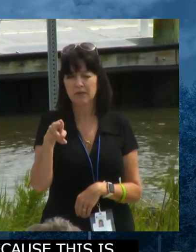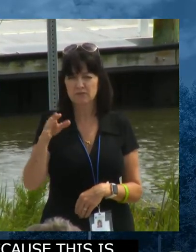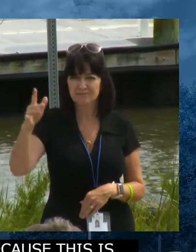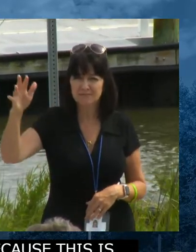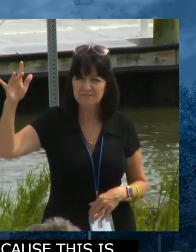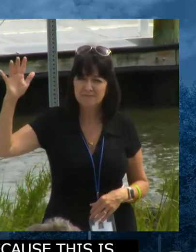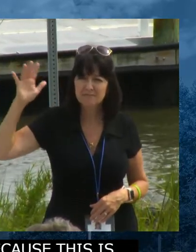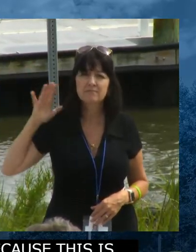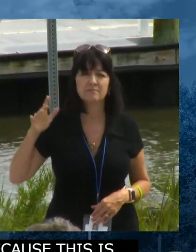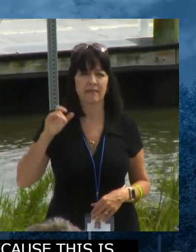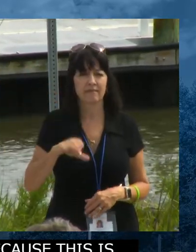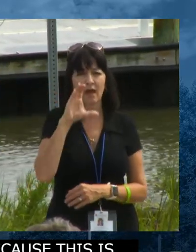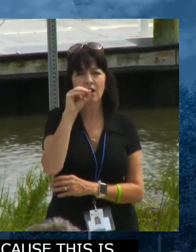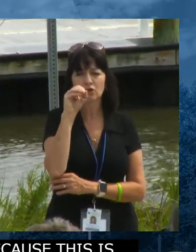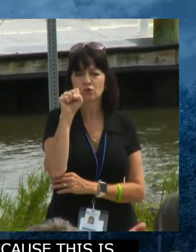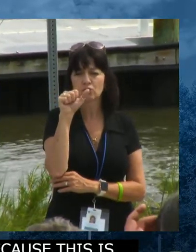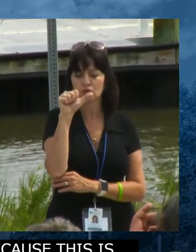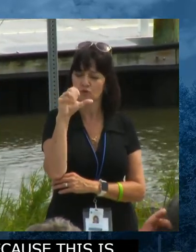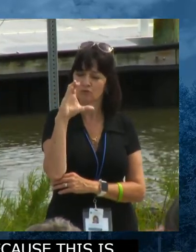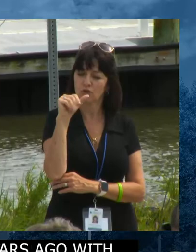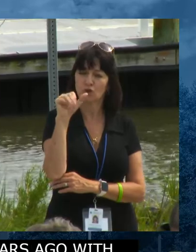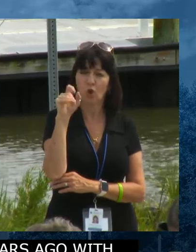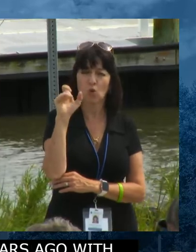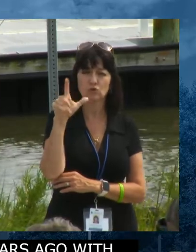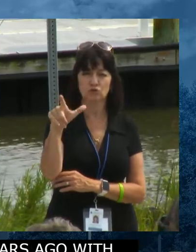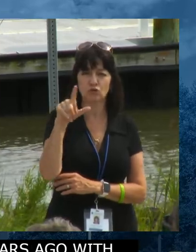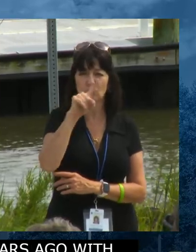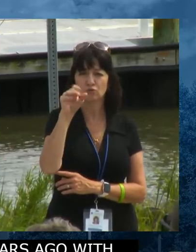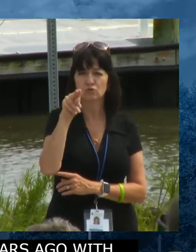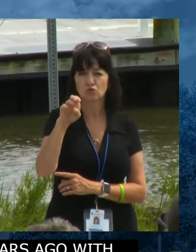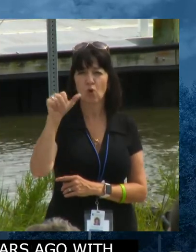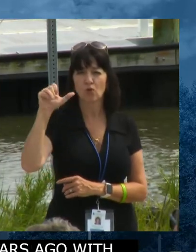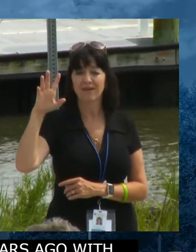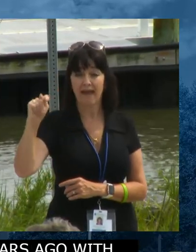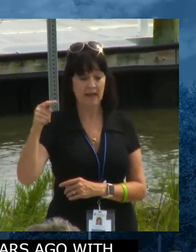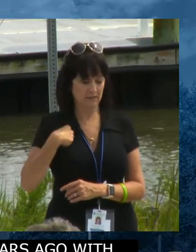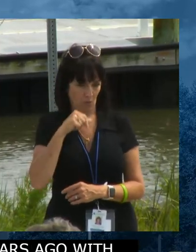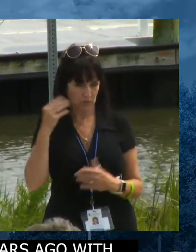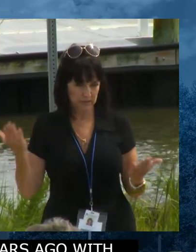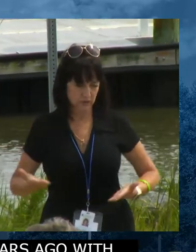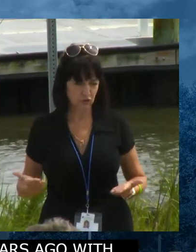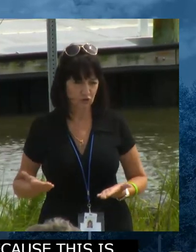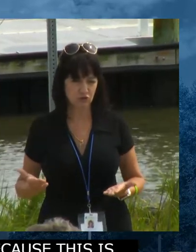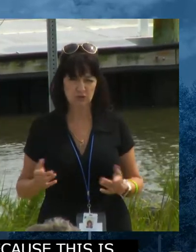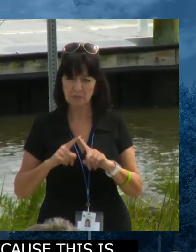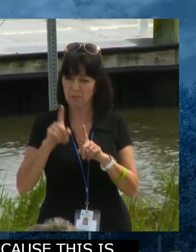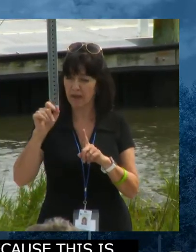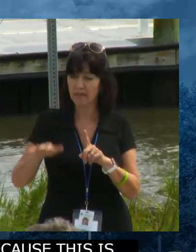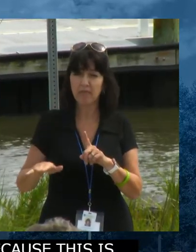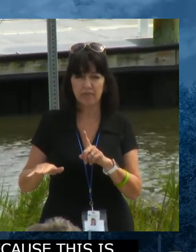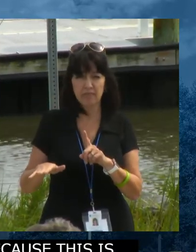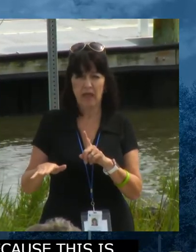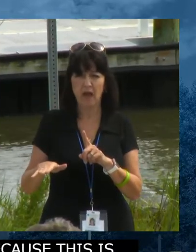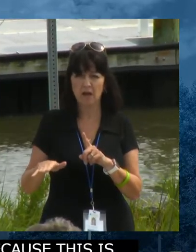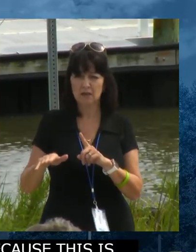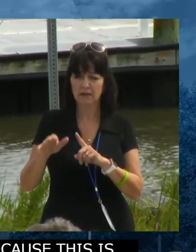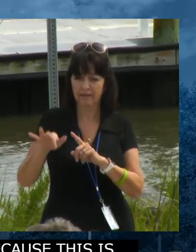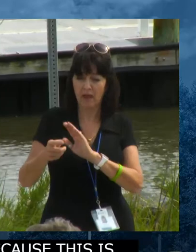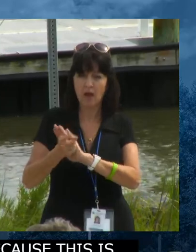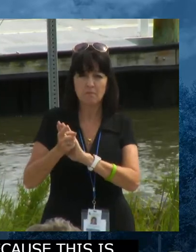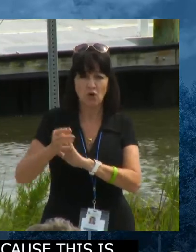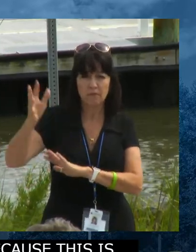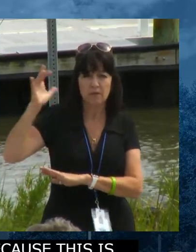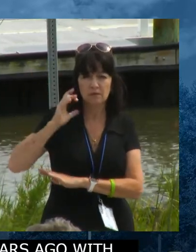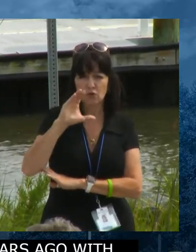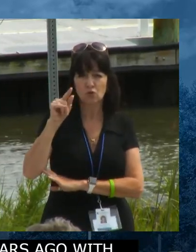environmental bill that we have ever done. Well, actually, I wasn't here. But that was an iconic moment historic for the Coastal Zone